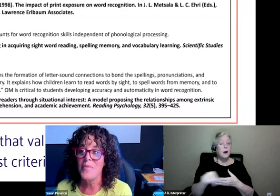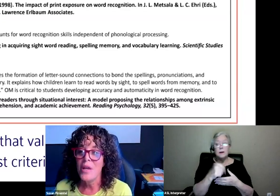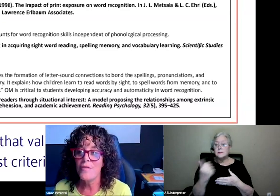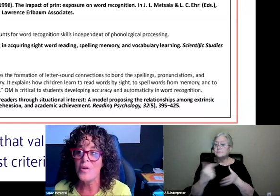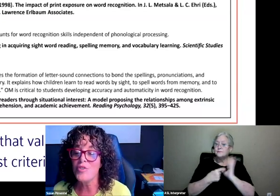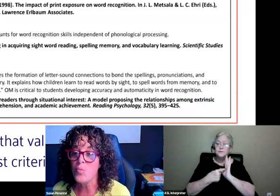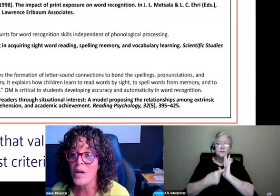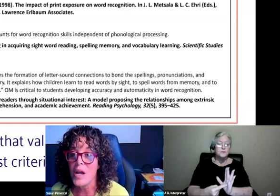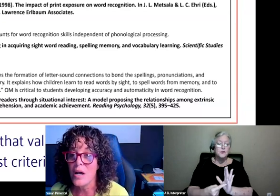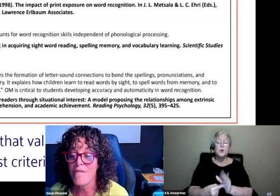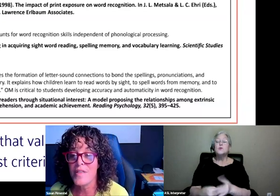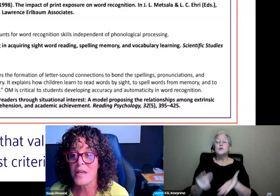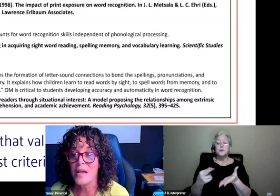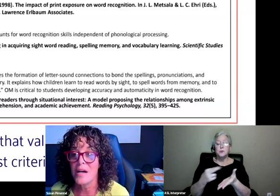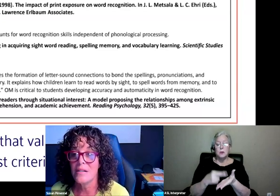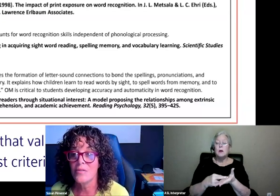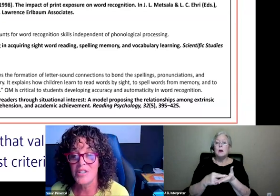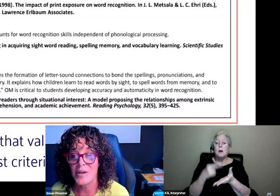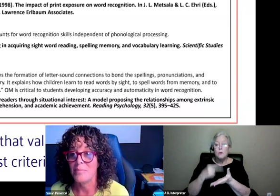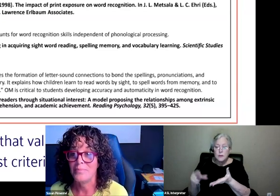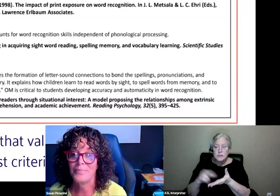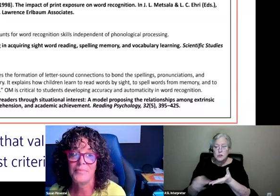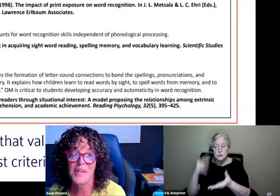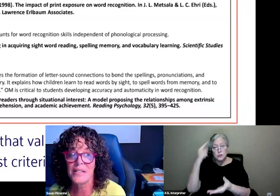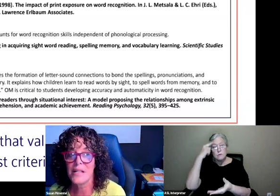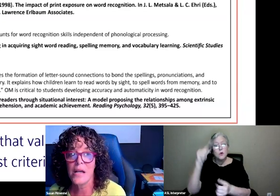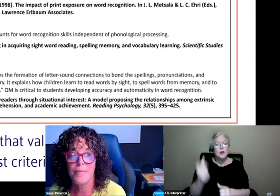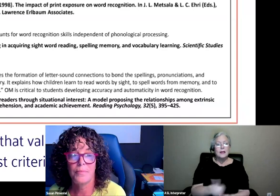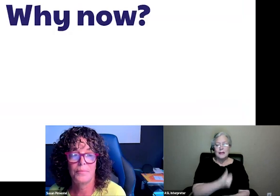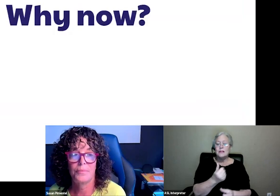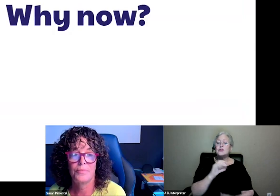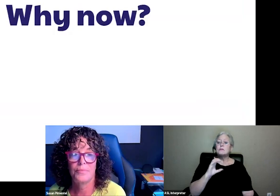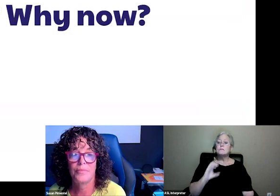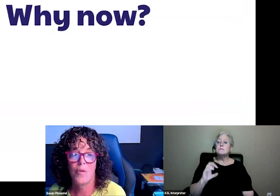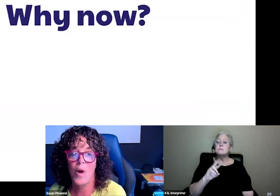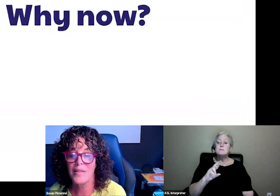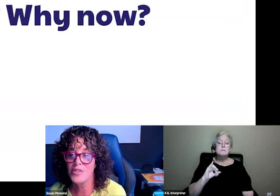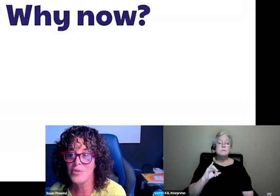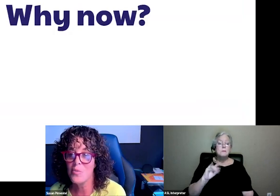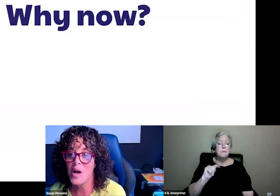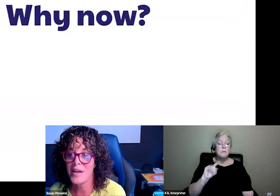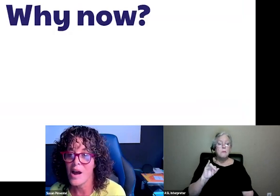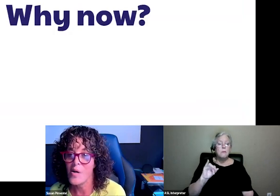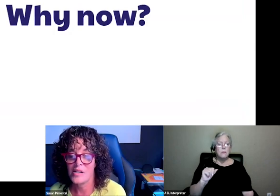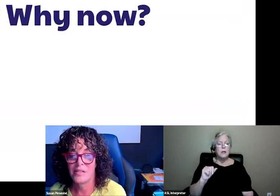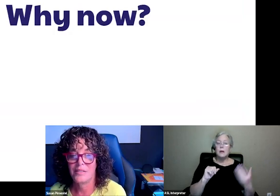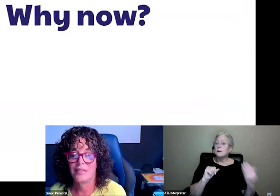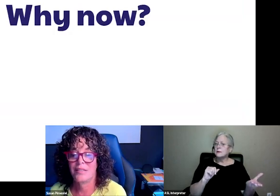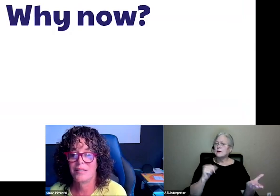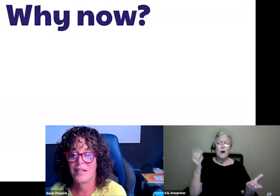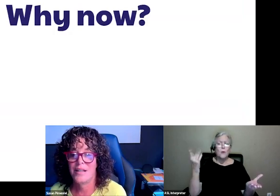for each one of the criteria. Next slide. Why this tool? Why now?